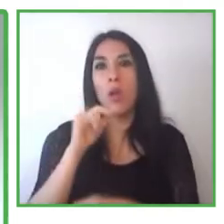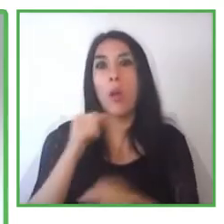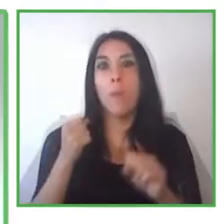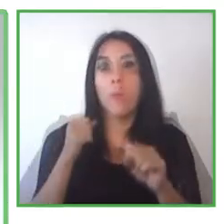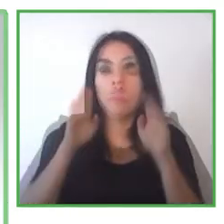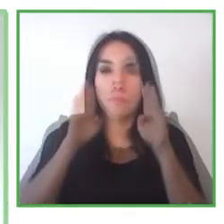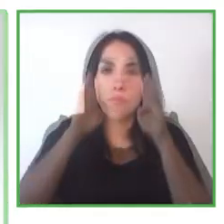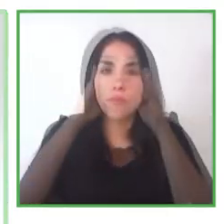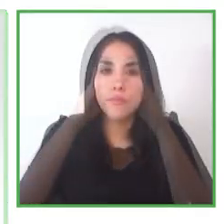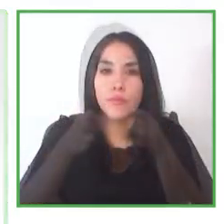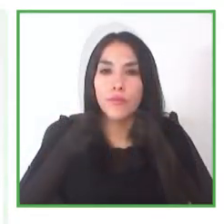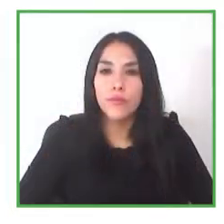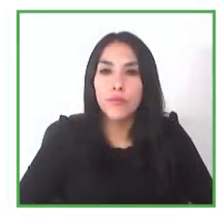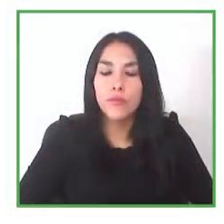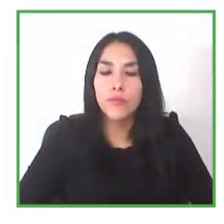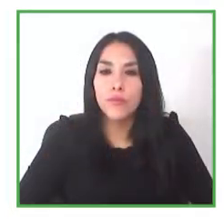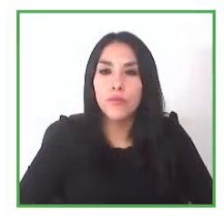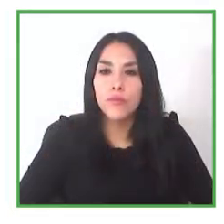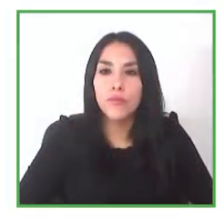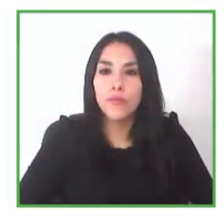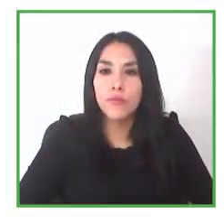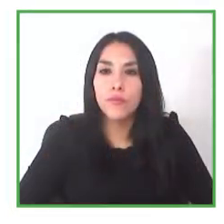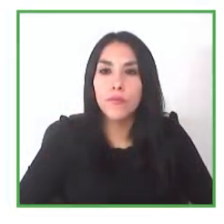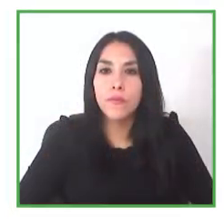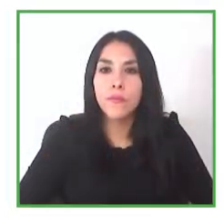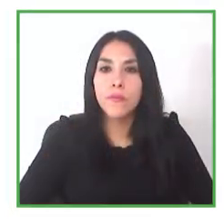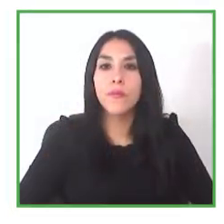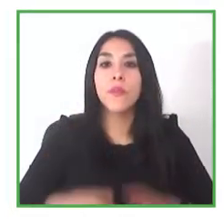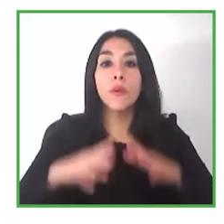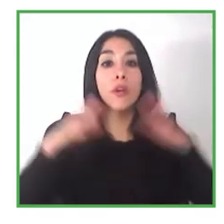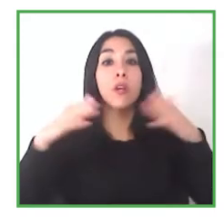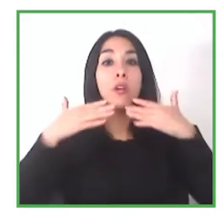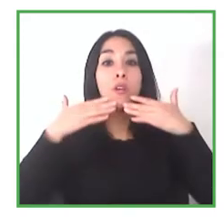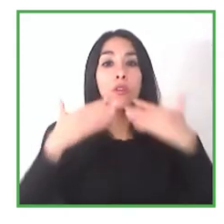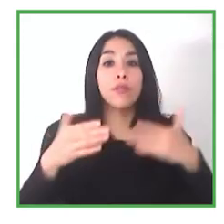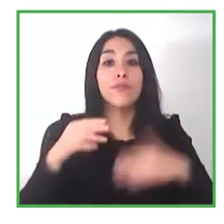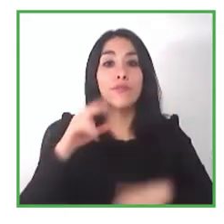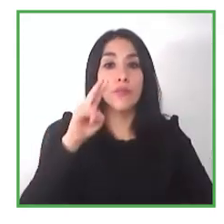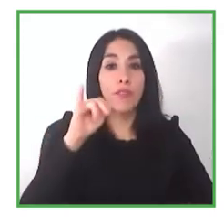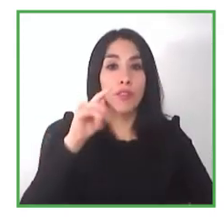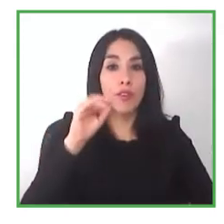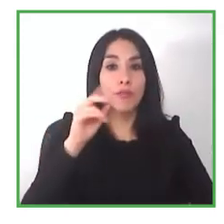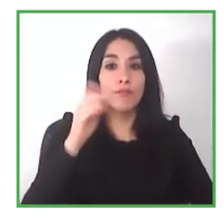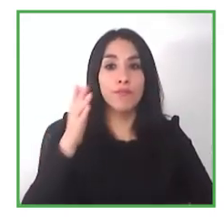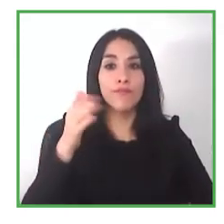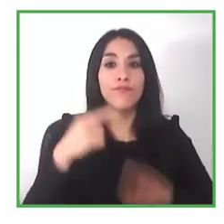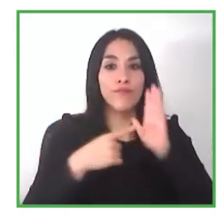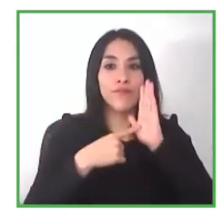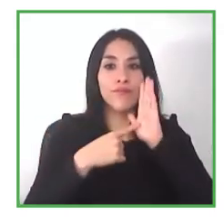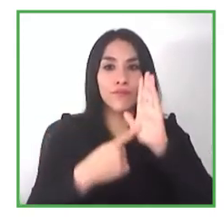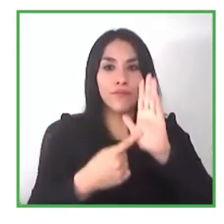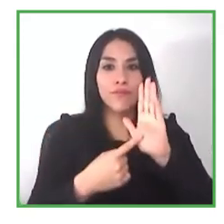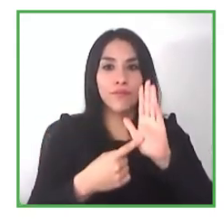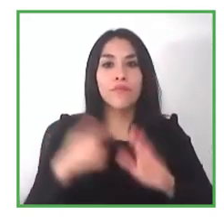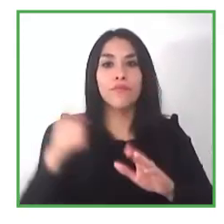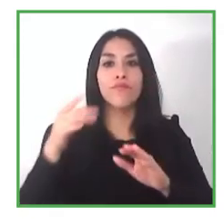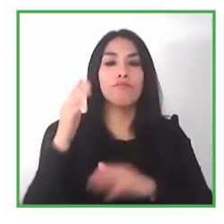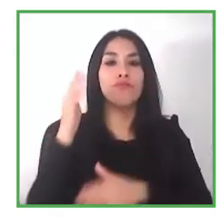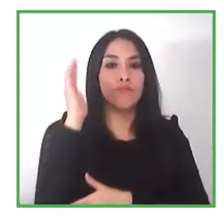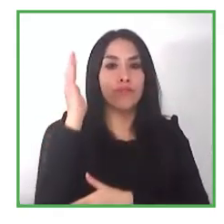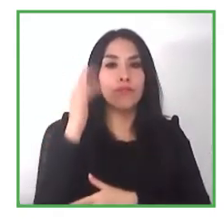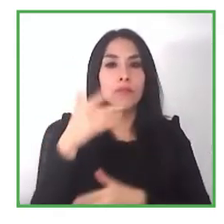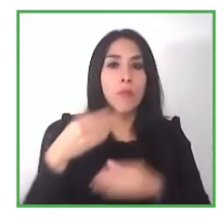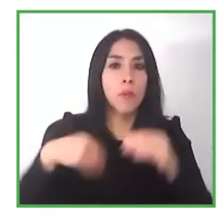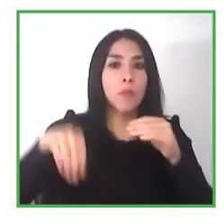Thank you all the presentation and for showing us a little bit about what they are doing in Brazil. And now I would like to invite you all,